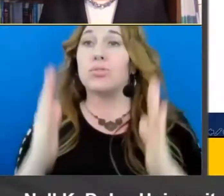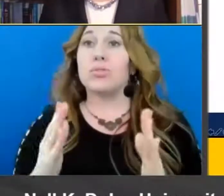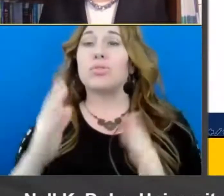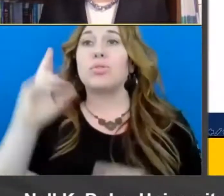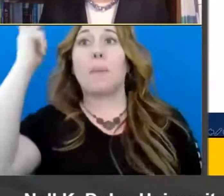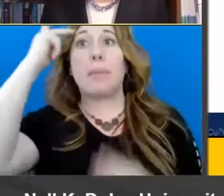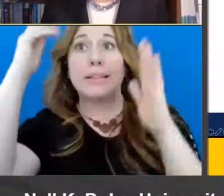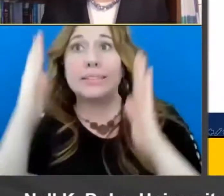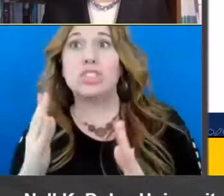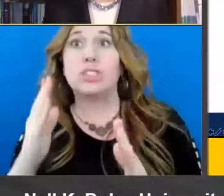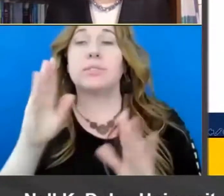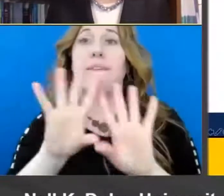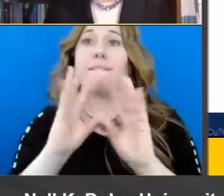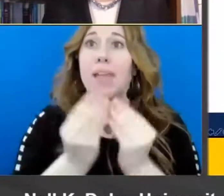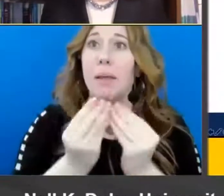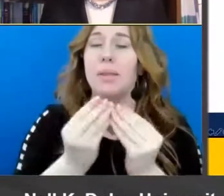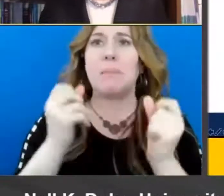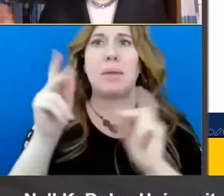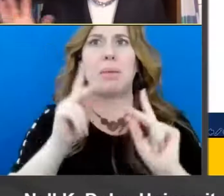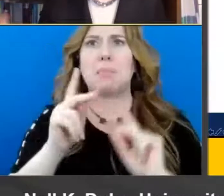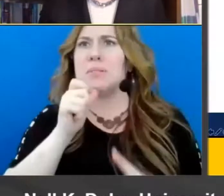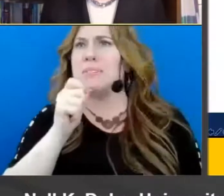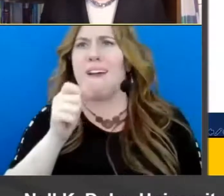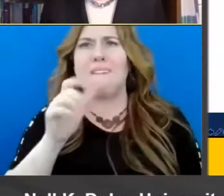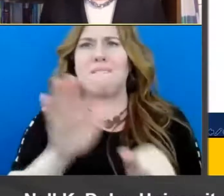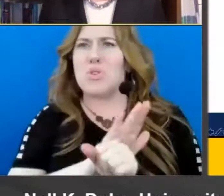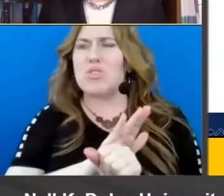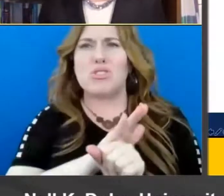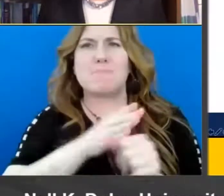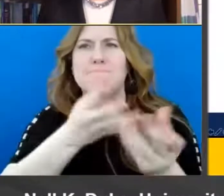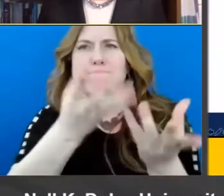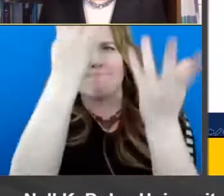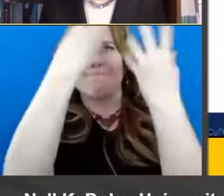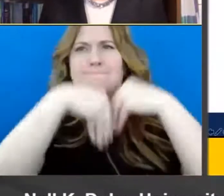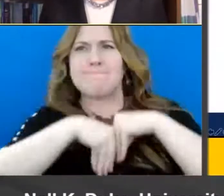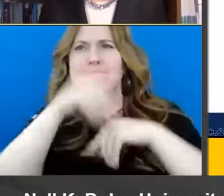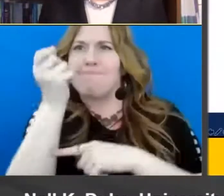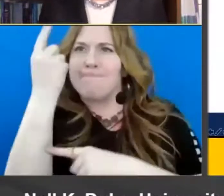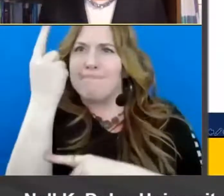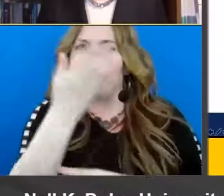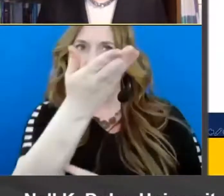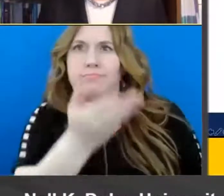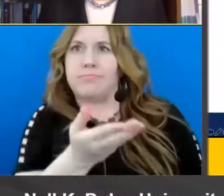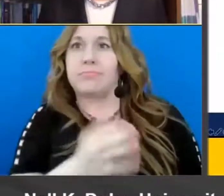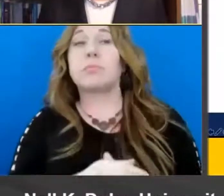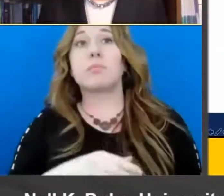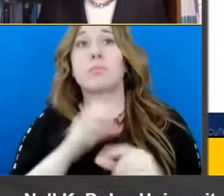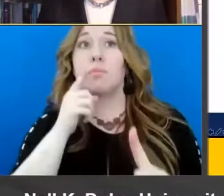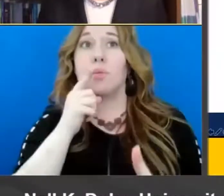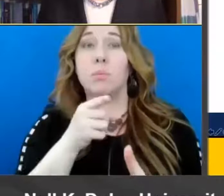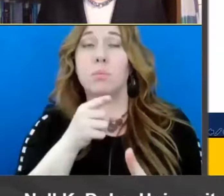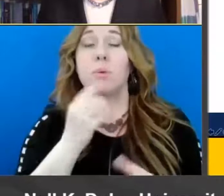family members lots of people just don't seem to be able to quite wrap their heads around this so um the idea is basically that